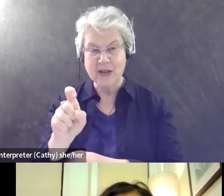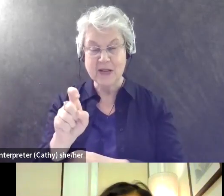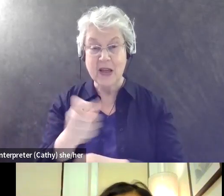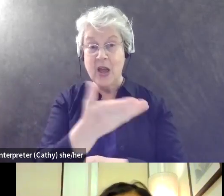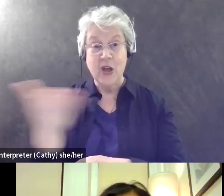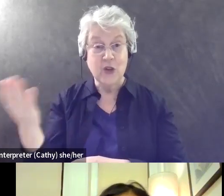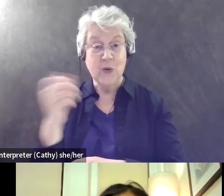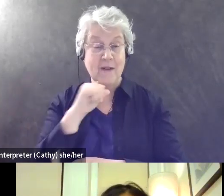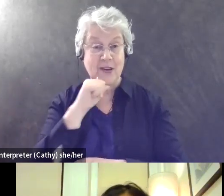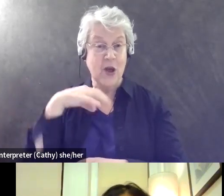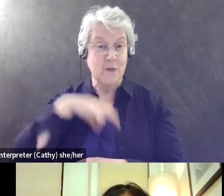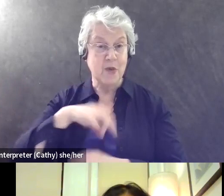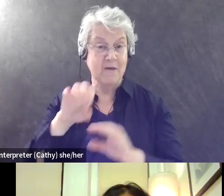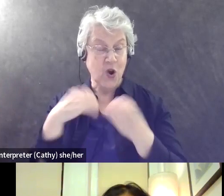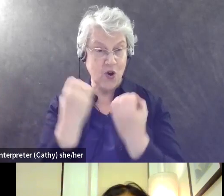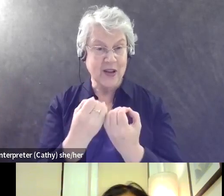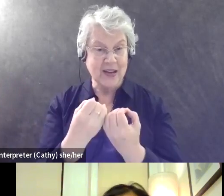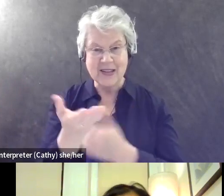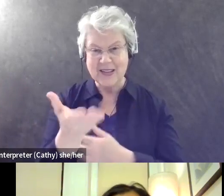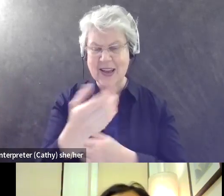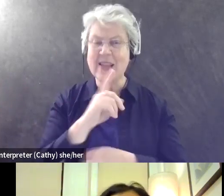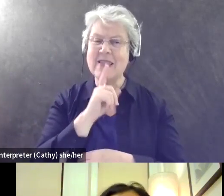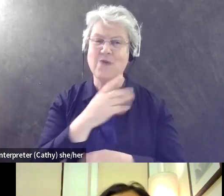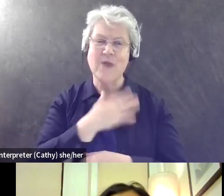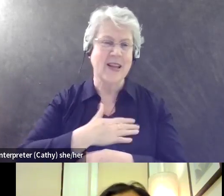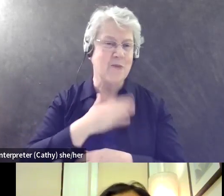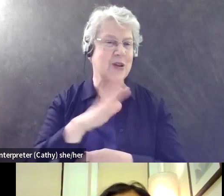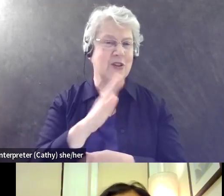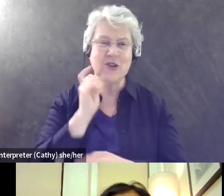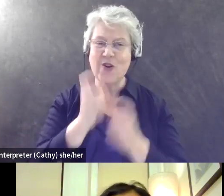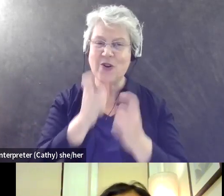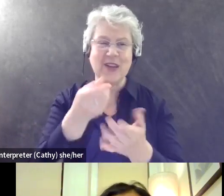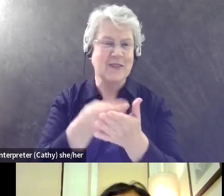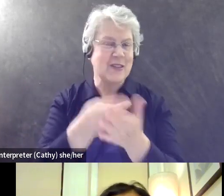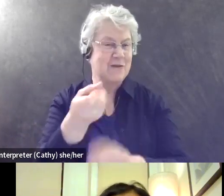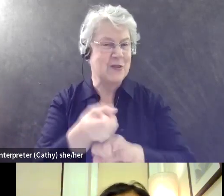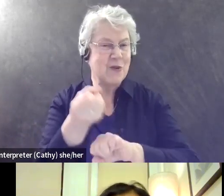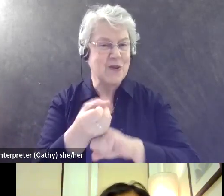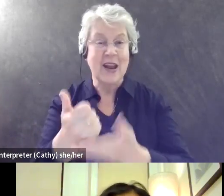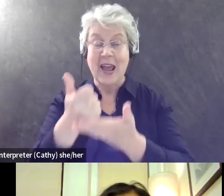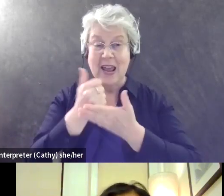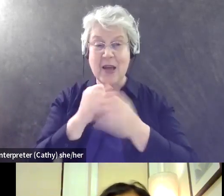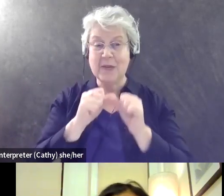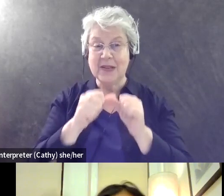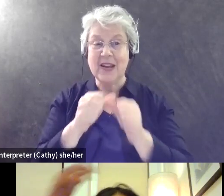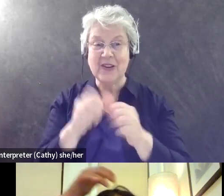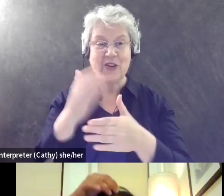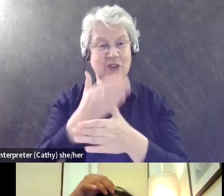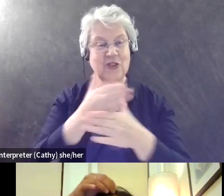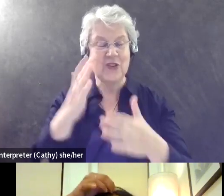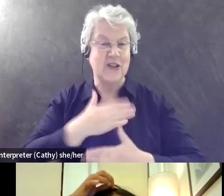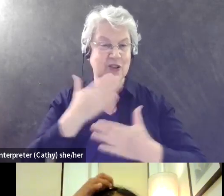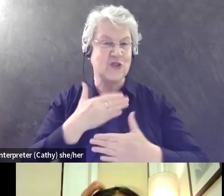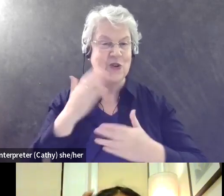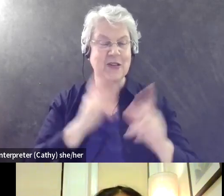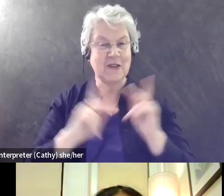again, bird ability really appreciates any donation, big or small. So if you'd like to help us continue to share the joys of birding with people